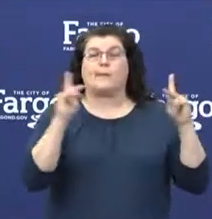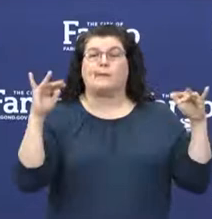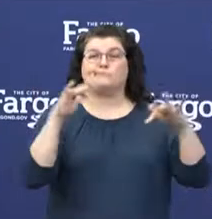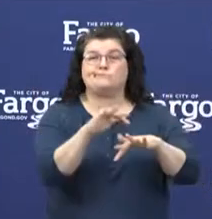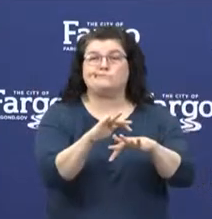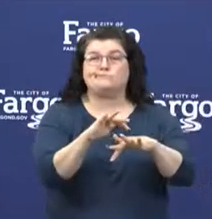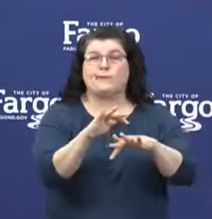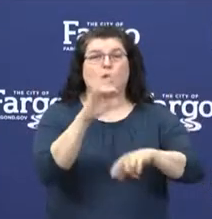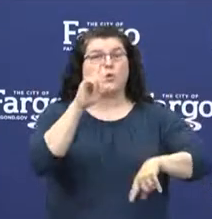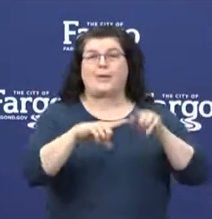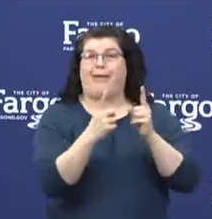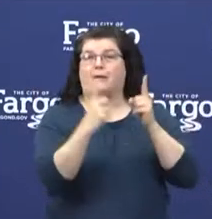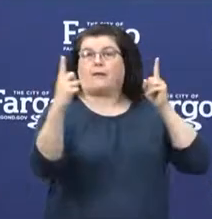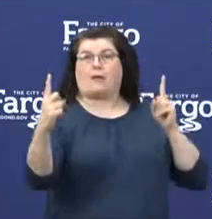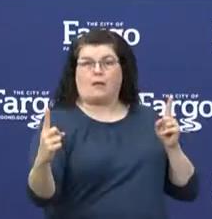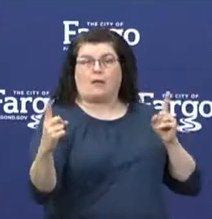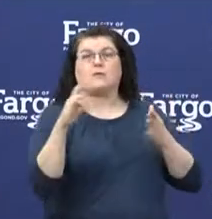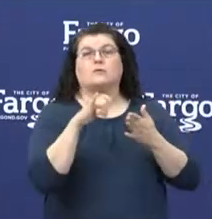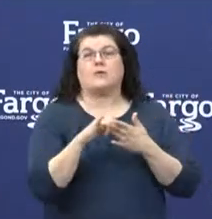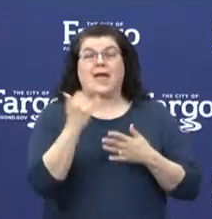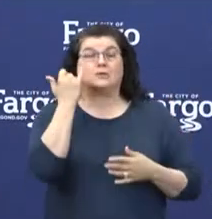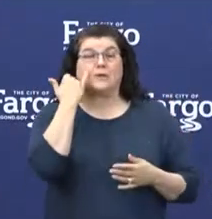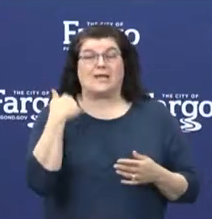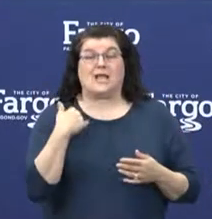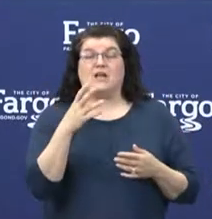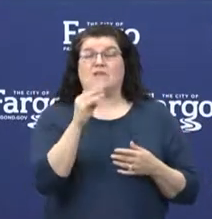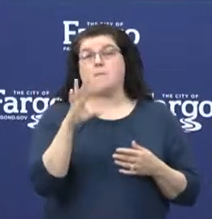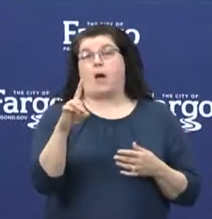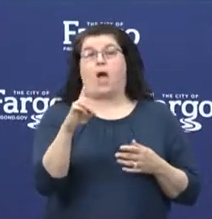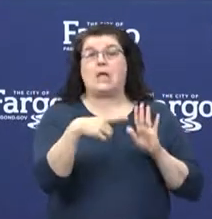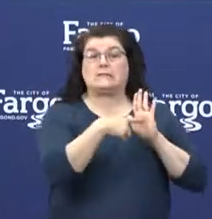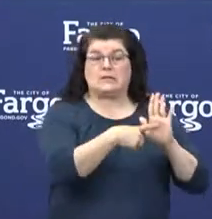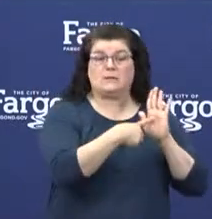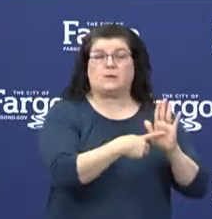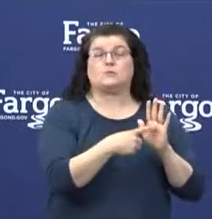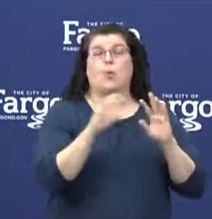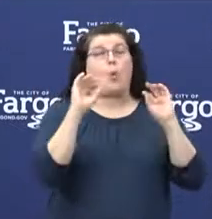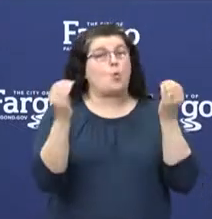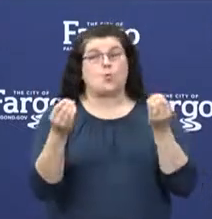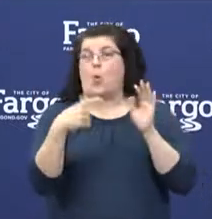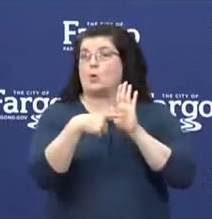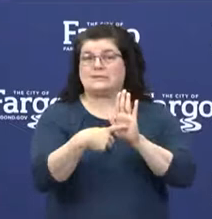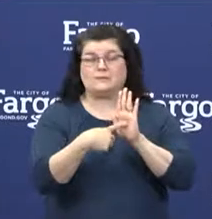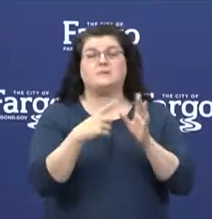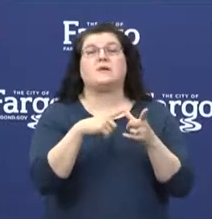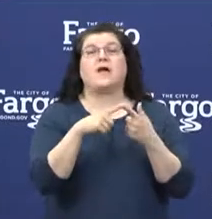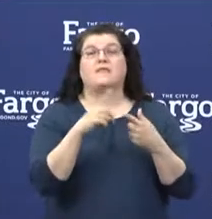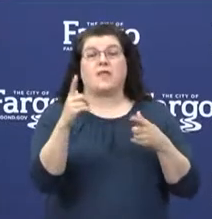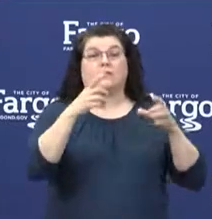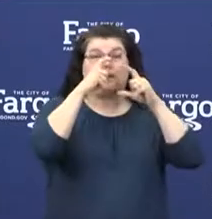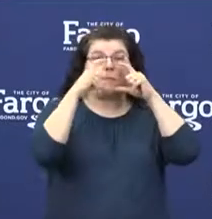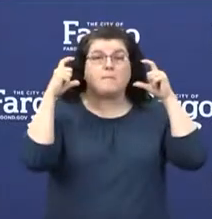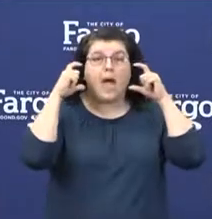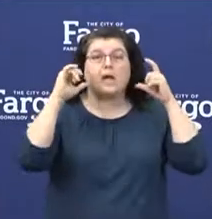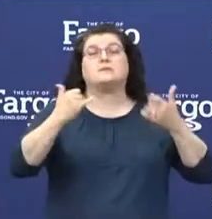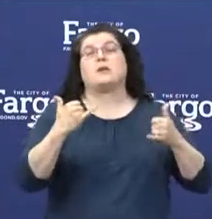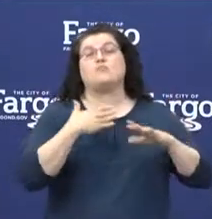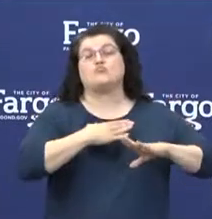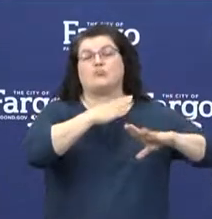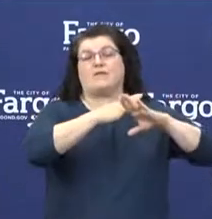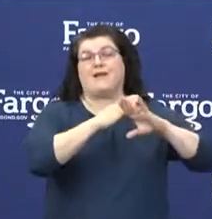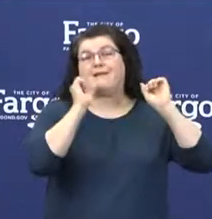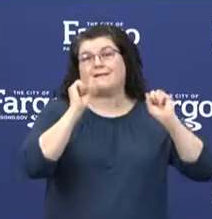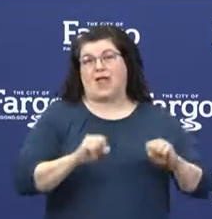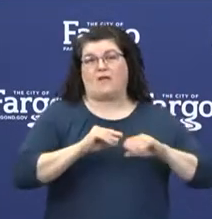If you have mild symptoms or are asymptomatic, the face coverings will help decrease the chance of you spreading the virus. The face coverings